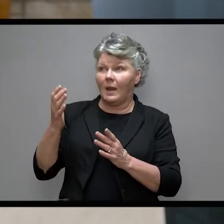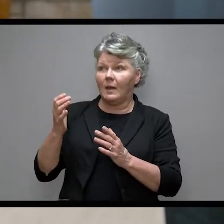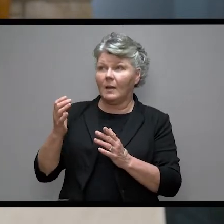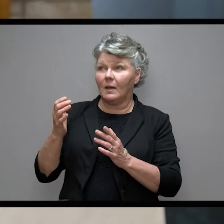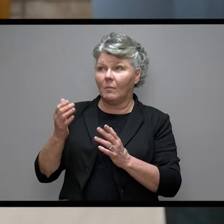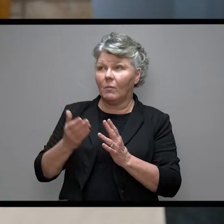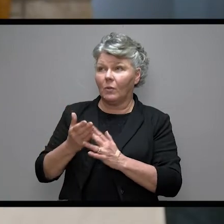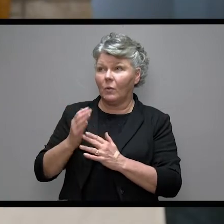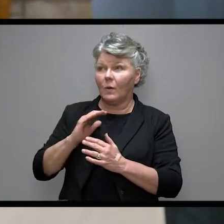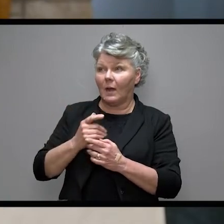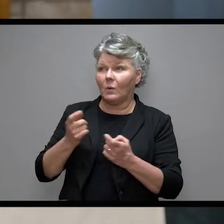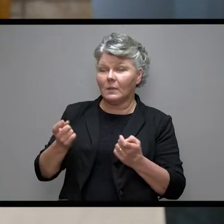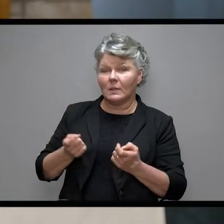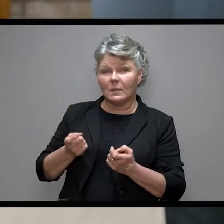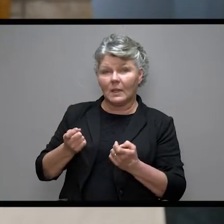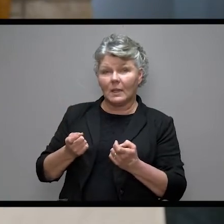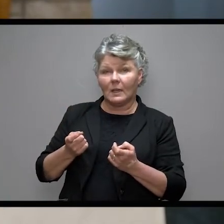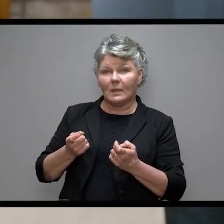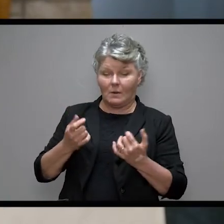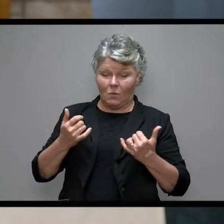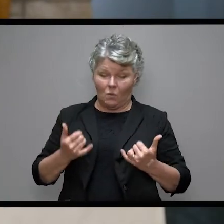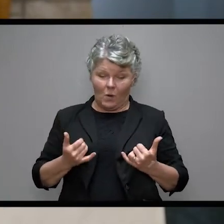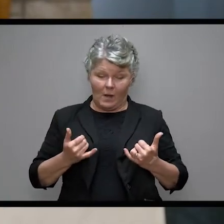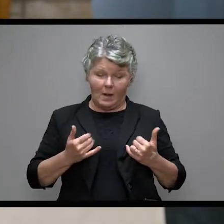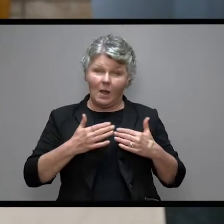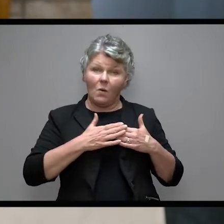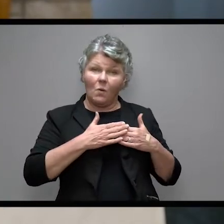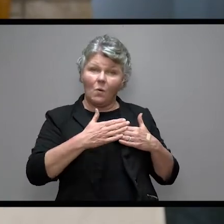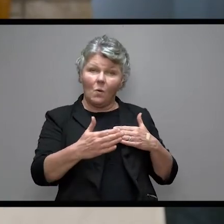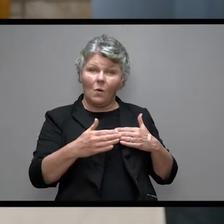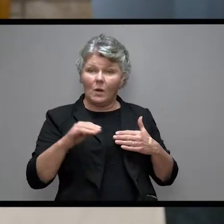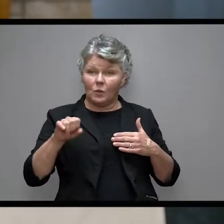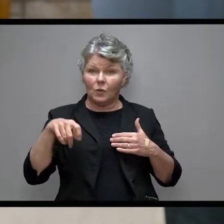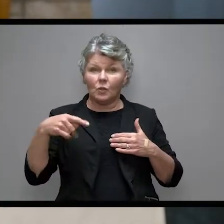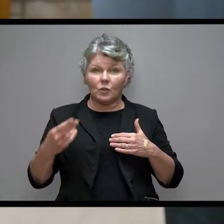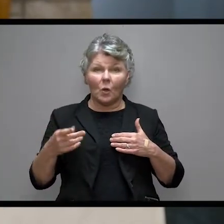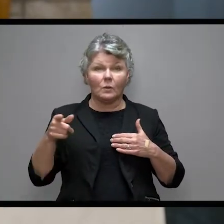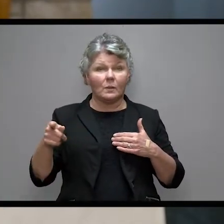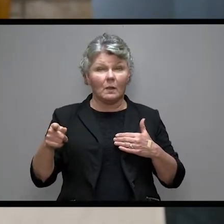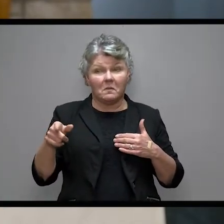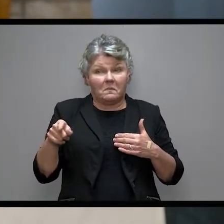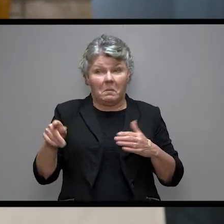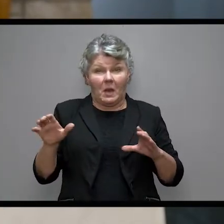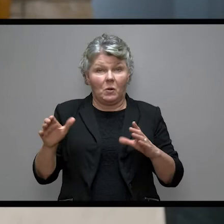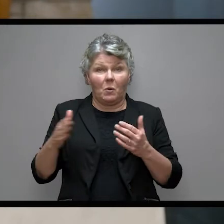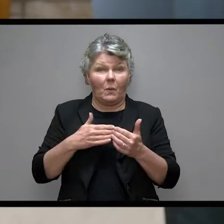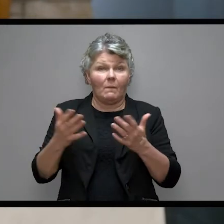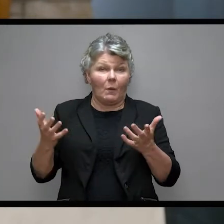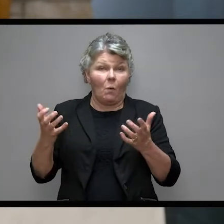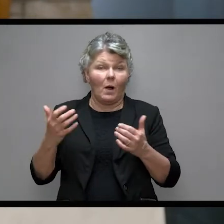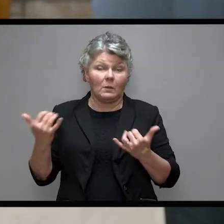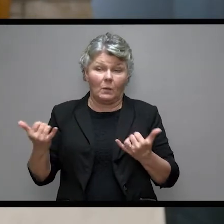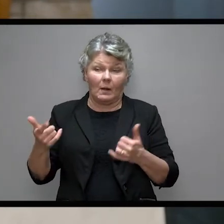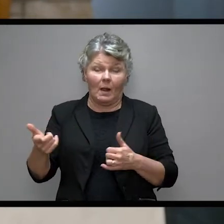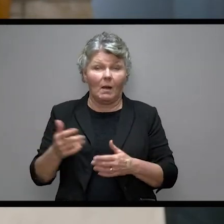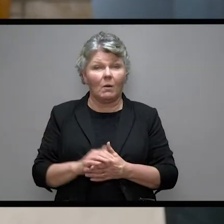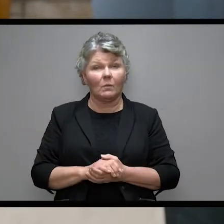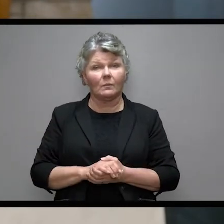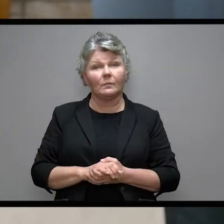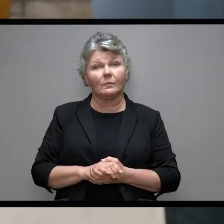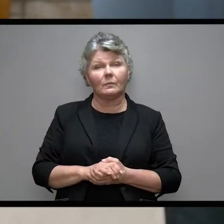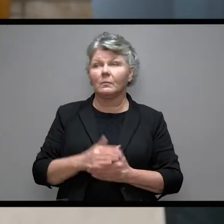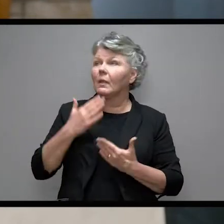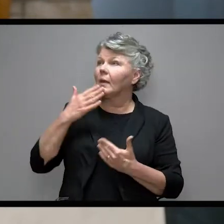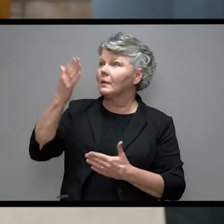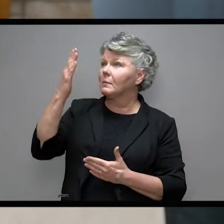Yes, in this moment from this platform Joseph can do pretty much whatever he likes. But thanks